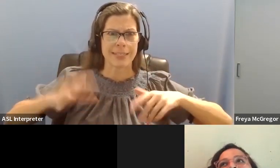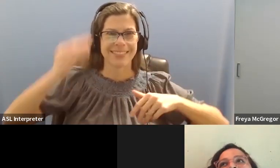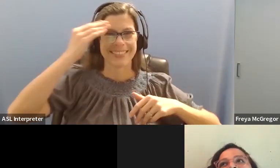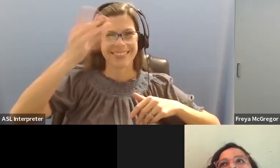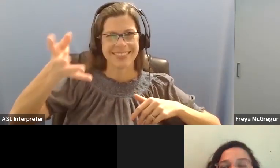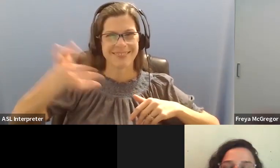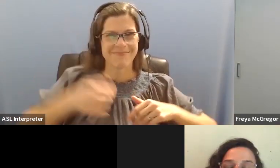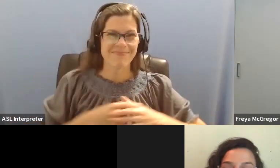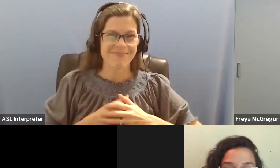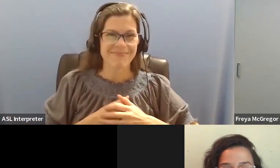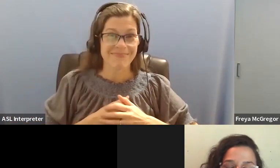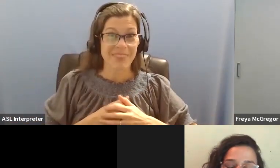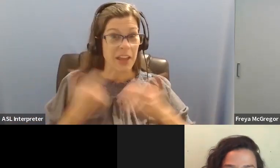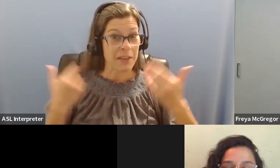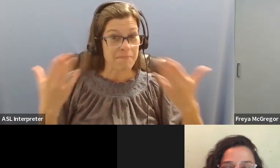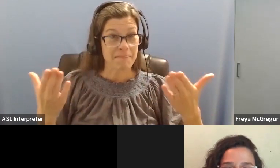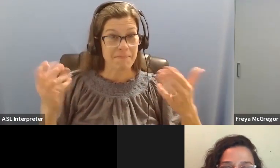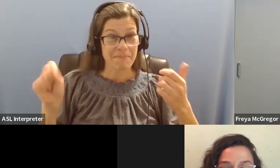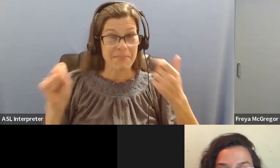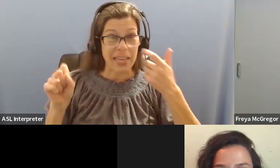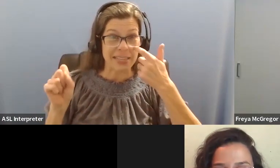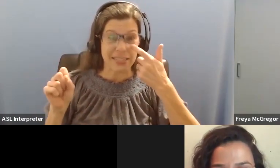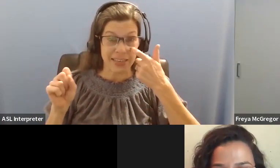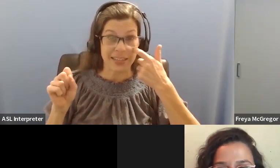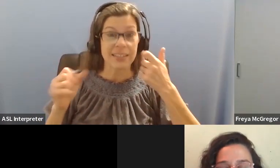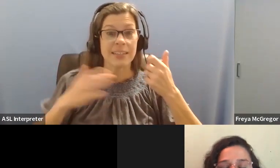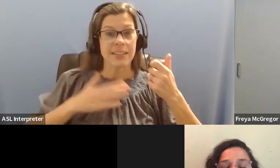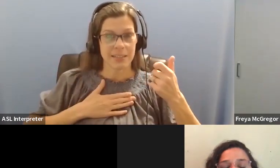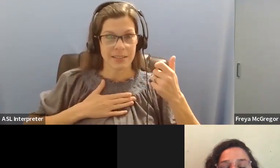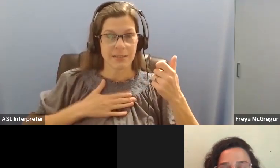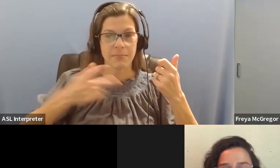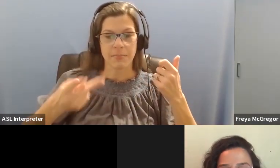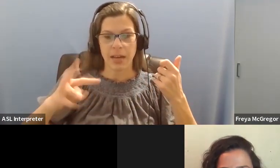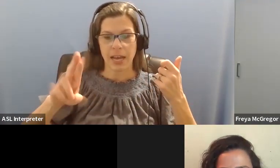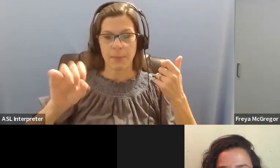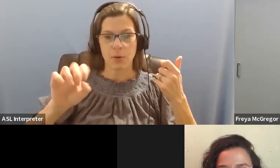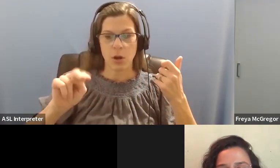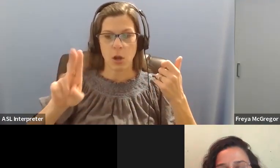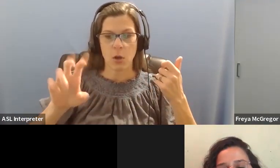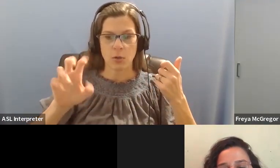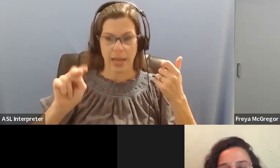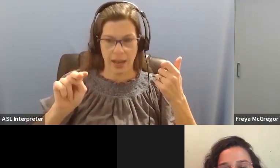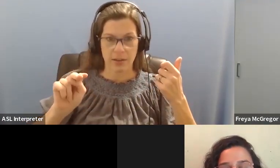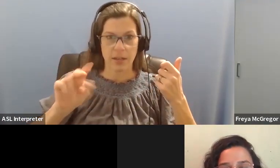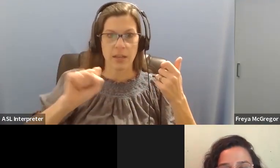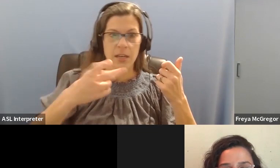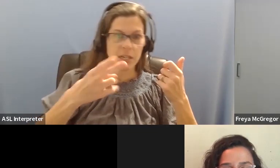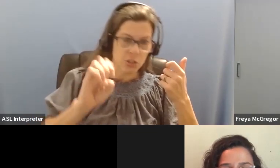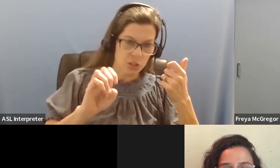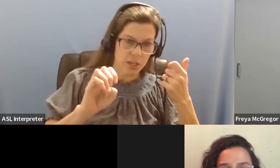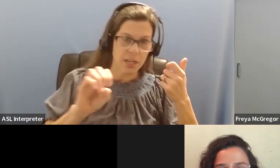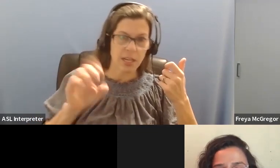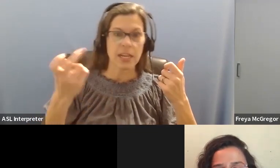So here we go. Yeah, let's do this. So my pronouns are she, her. I am